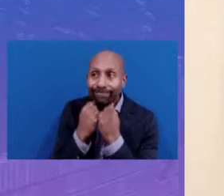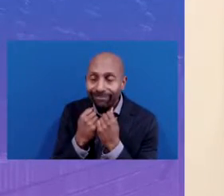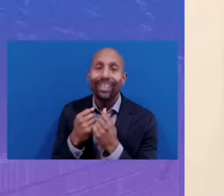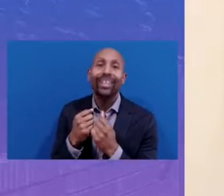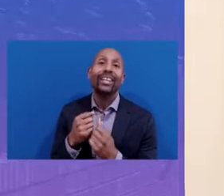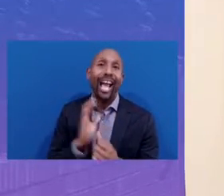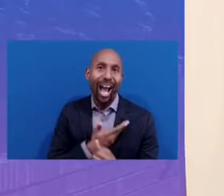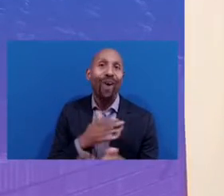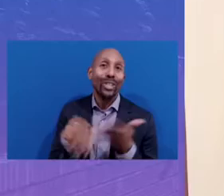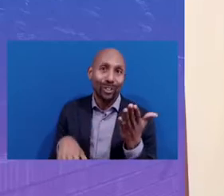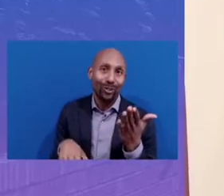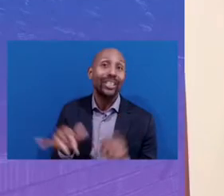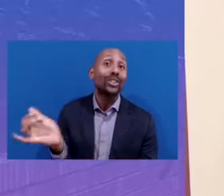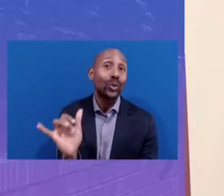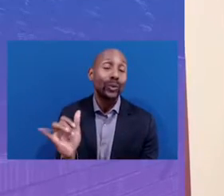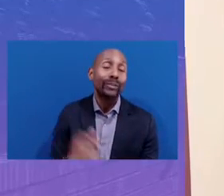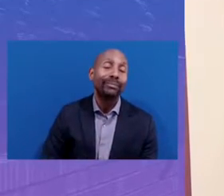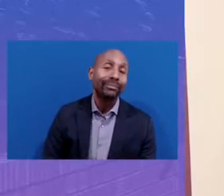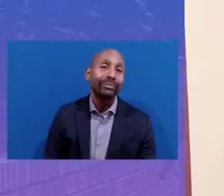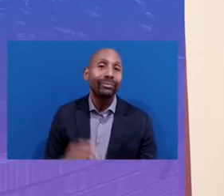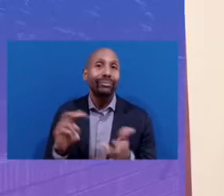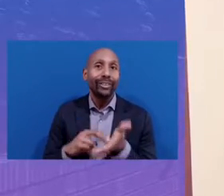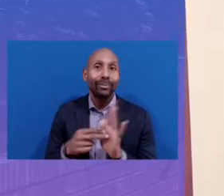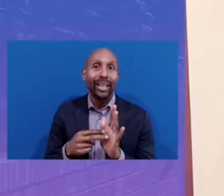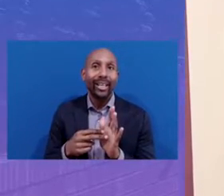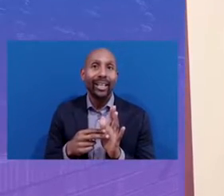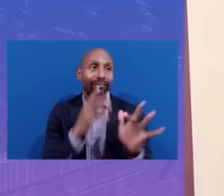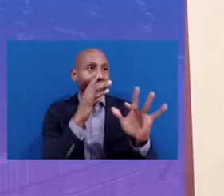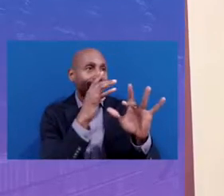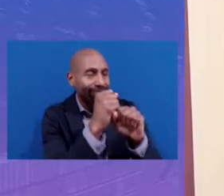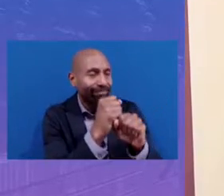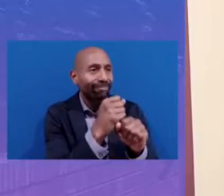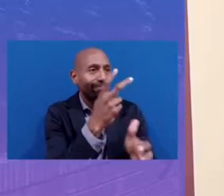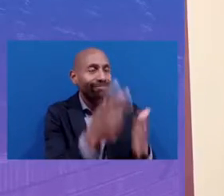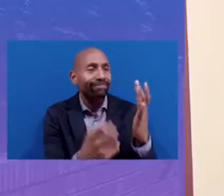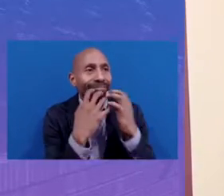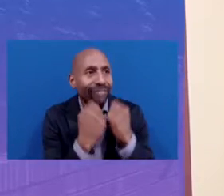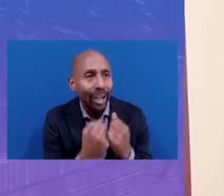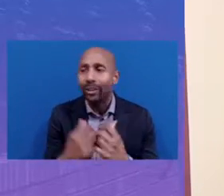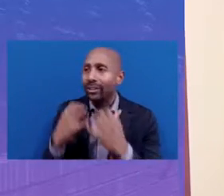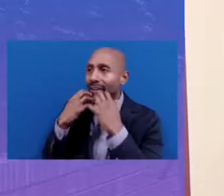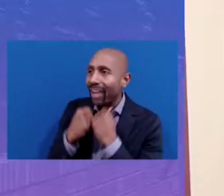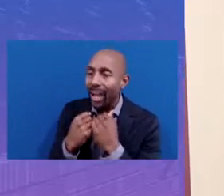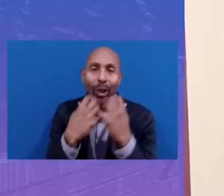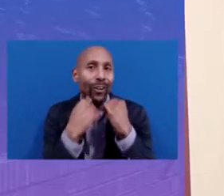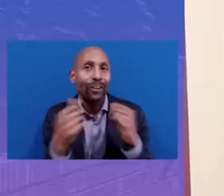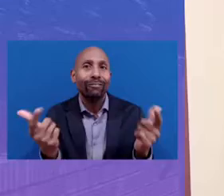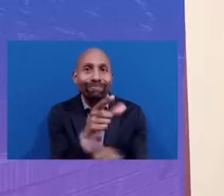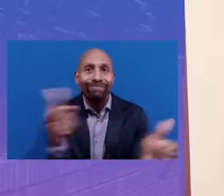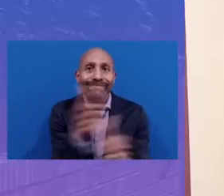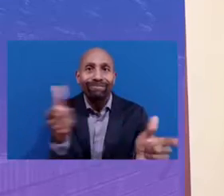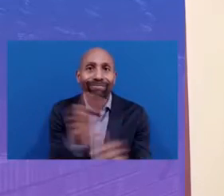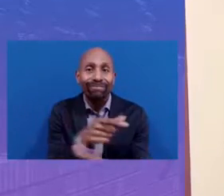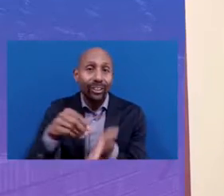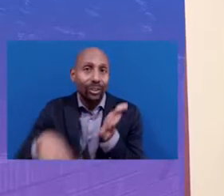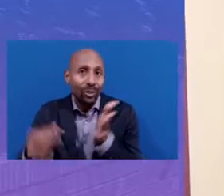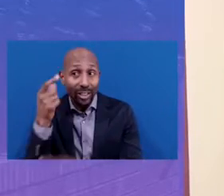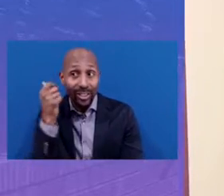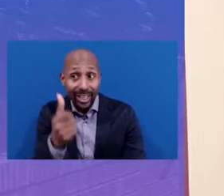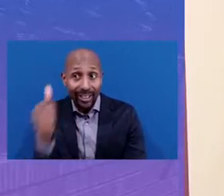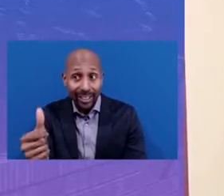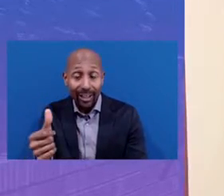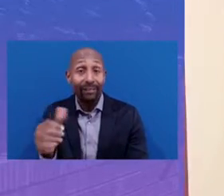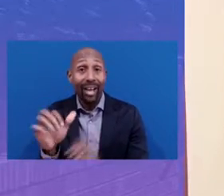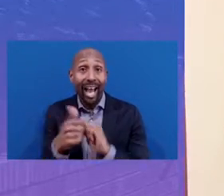are so that it becomes a reciprocal engagement. Students understanding who they are and their place in the